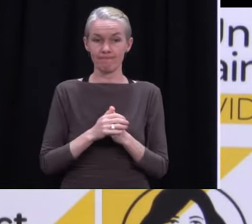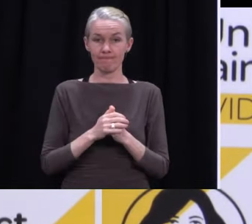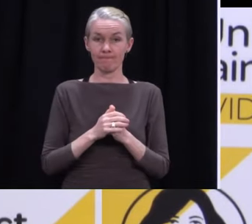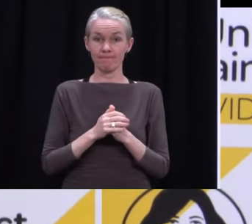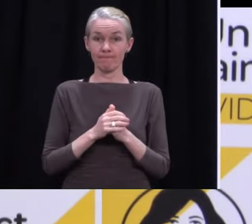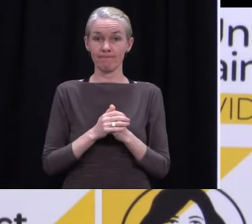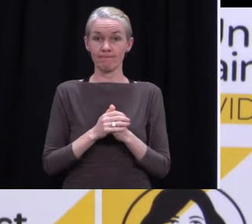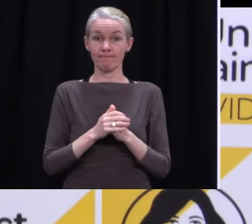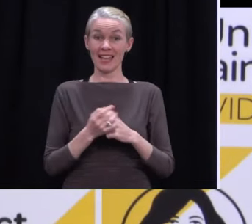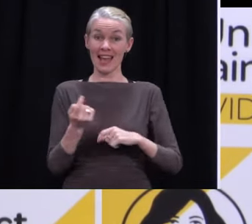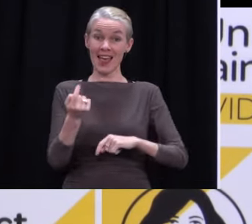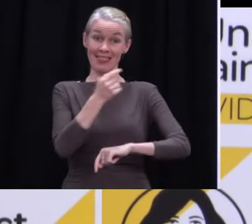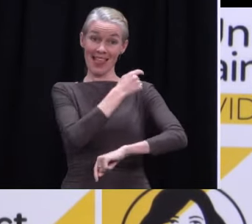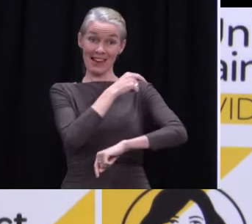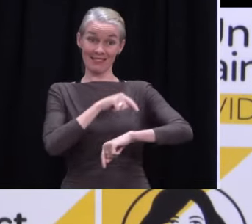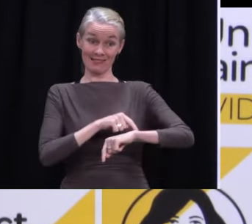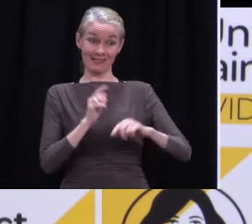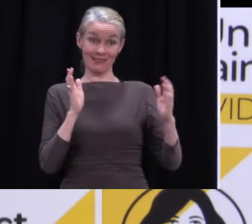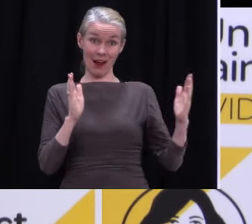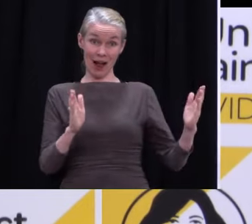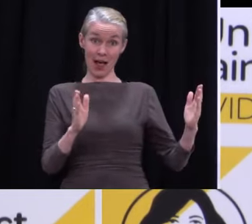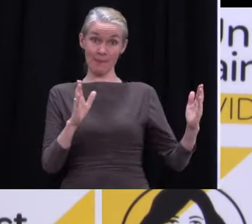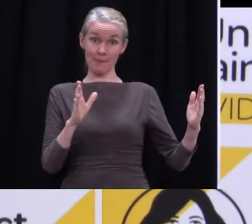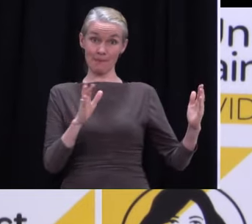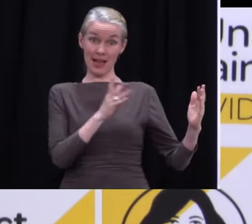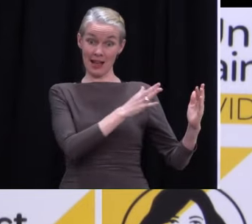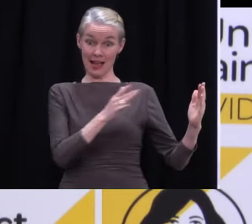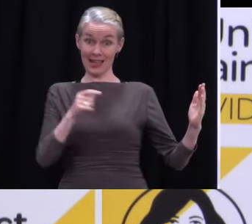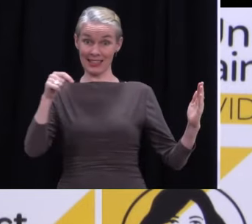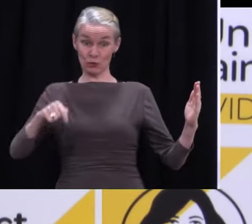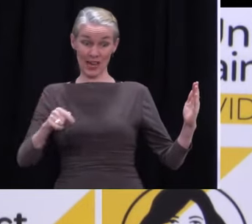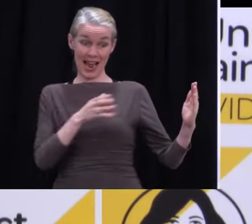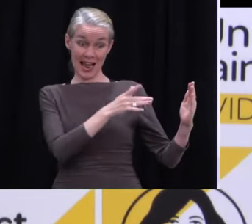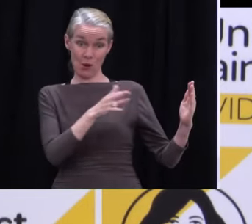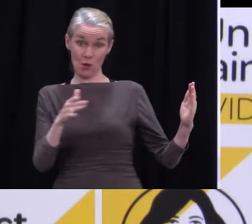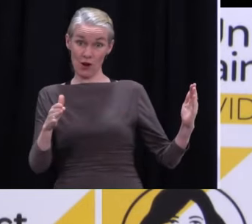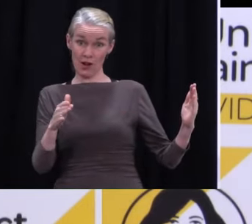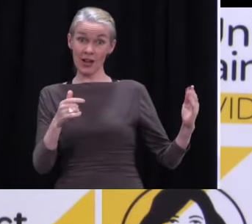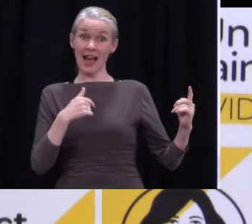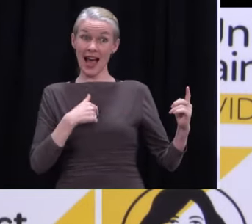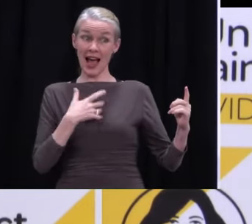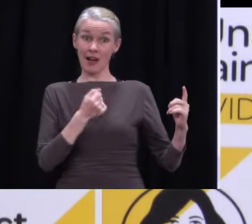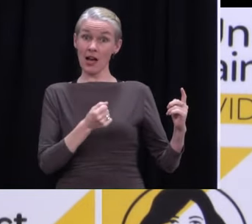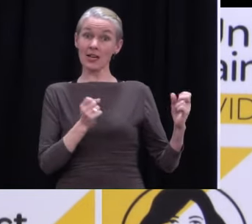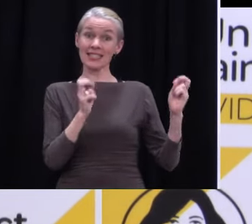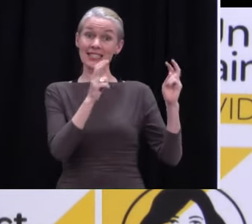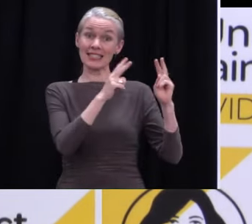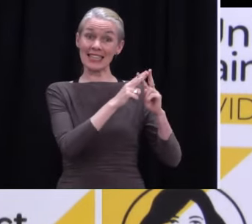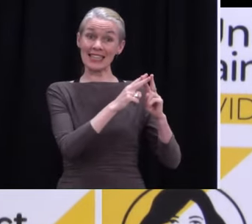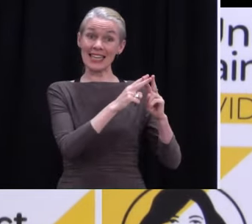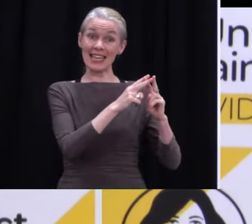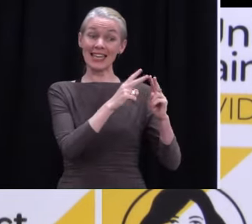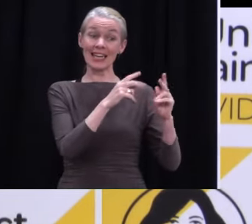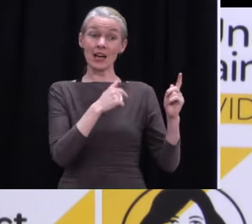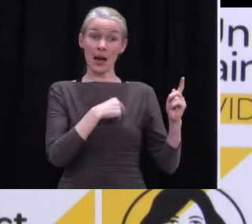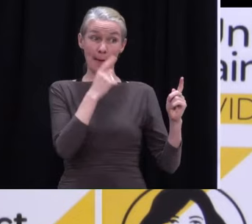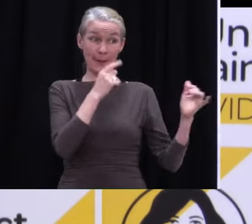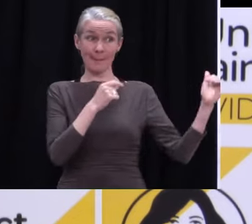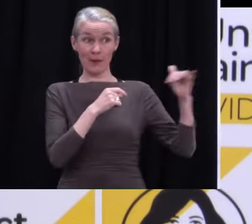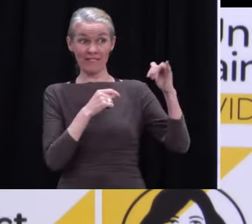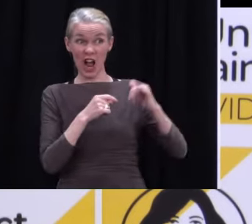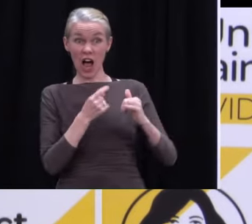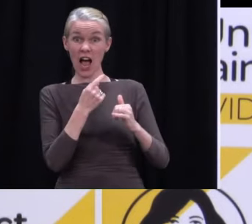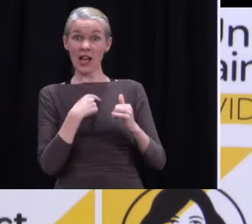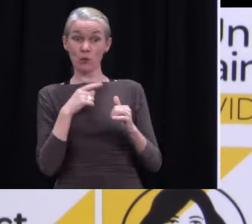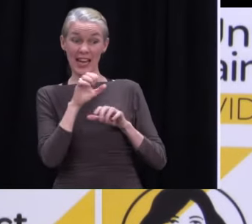period and since, there have only been the three cases in managed isolation and this was one of them. We may not necessarily. My recollection of the timeline